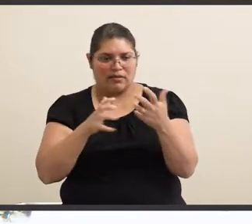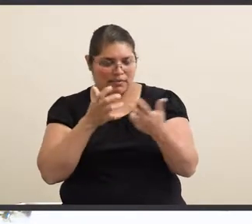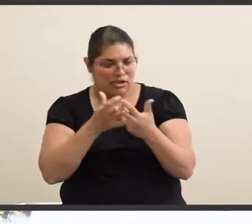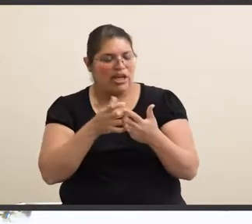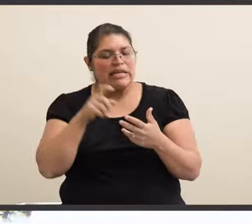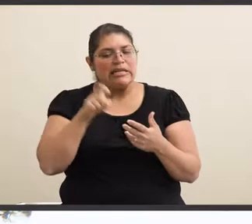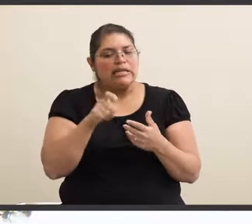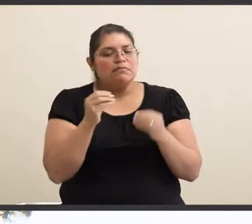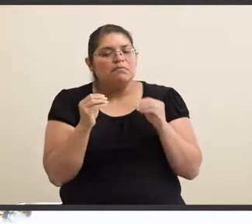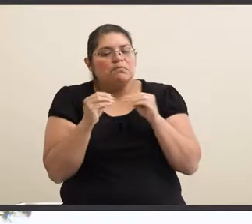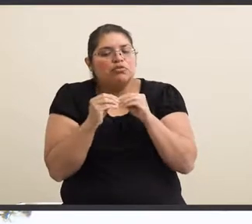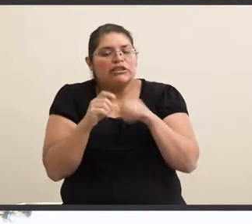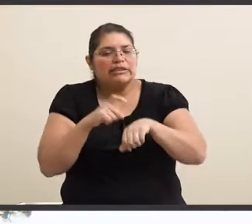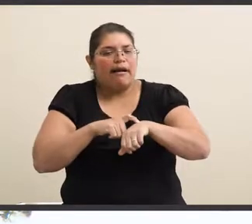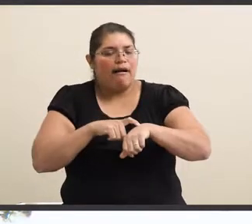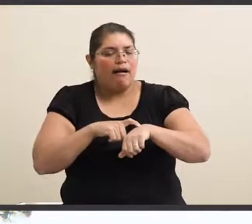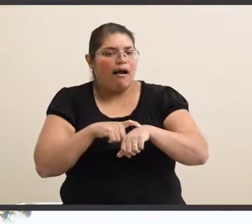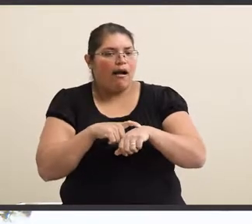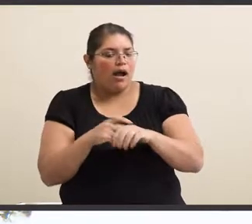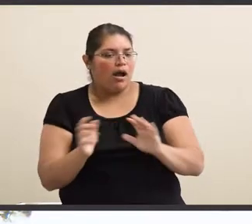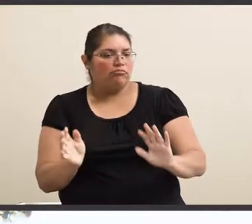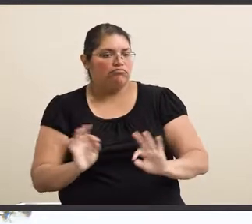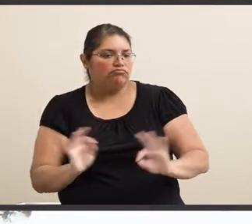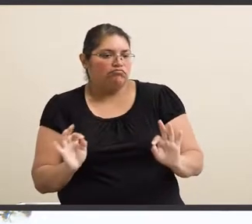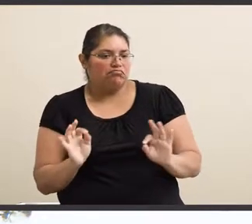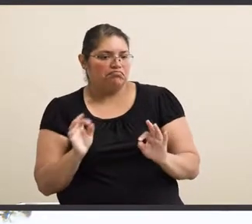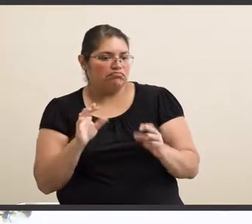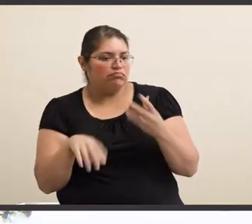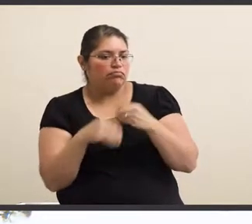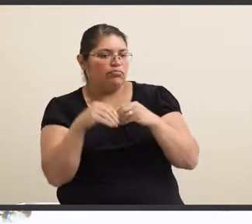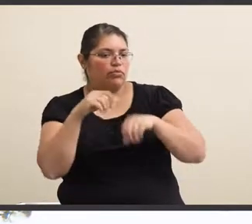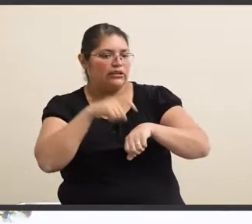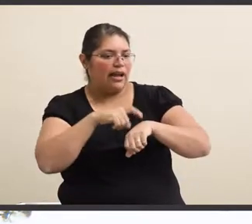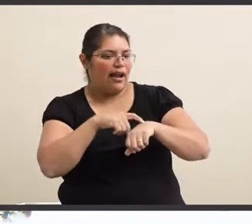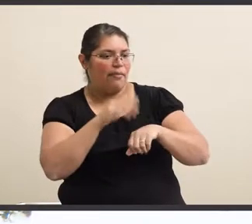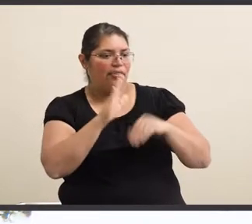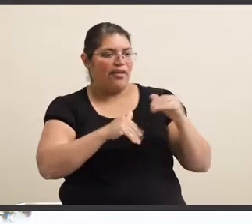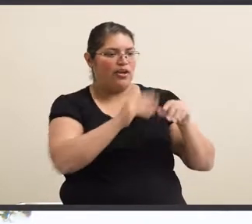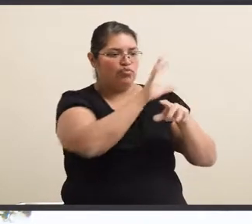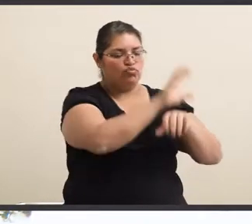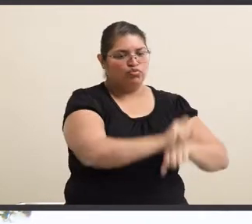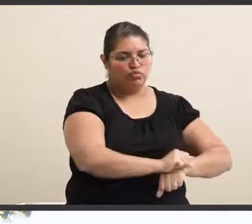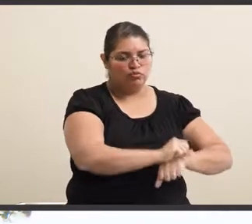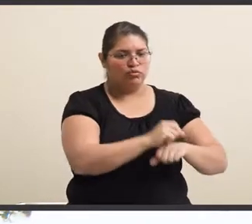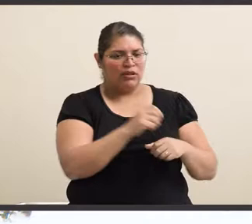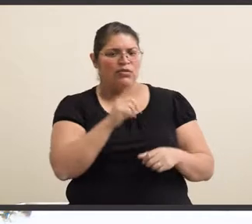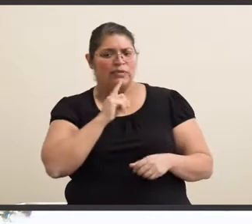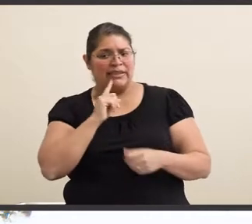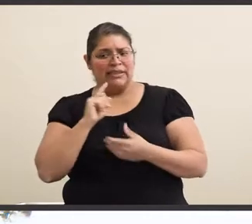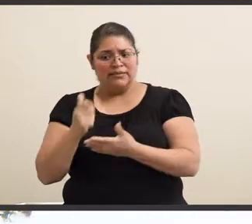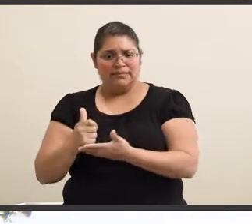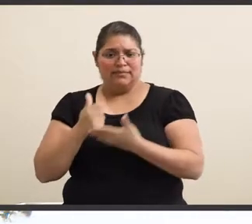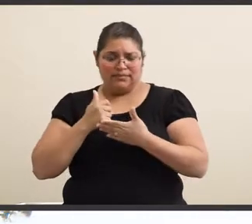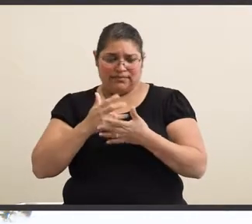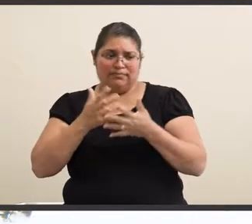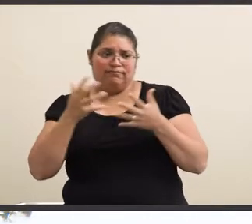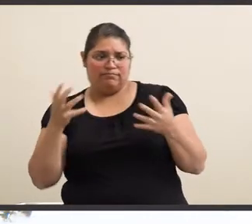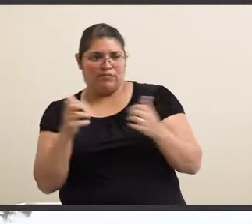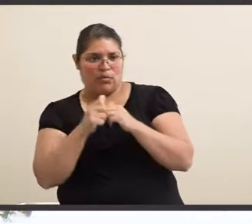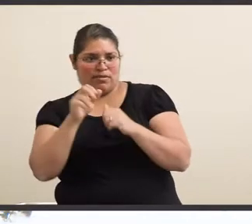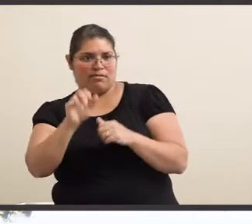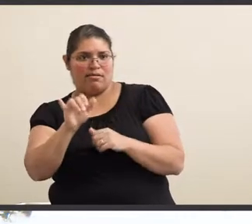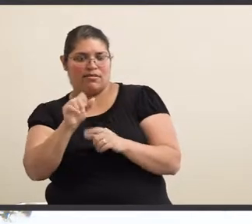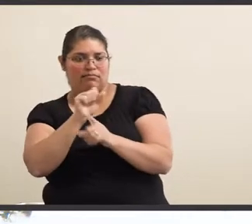need a little bit more time than usual. So it's really been helpful in that instance, in that